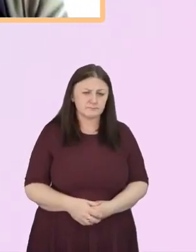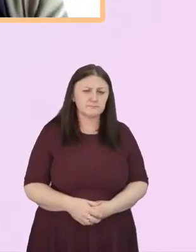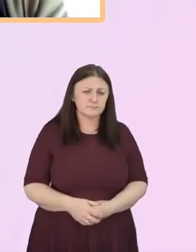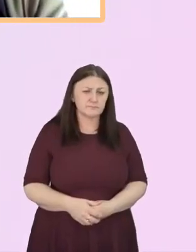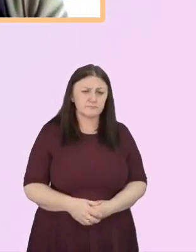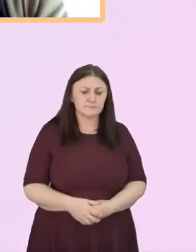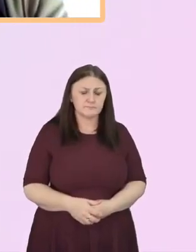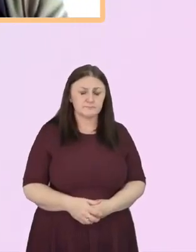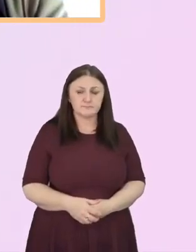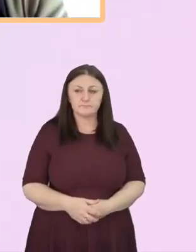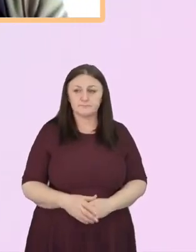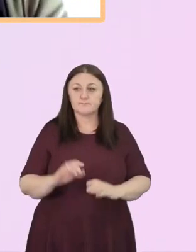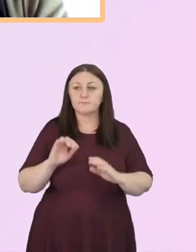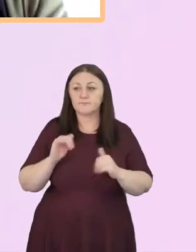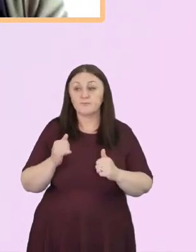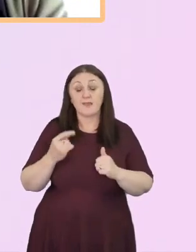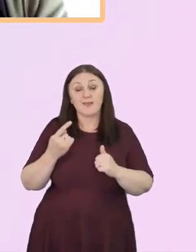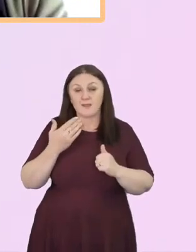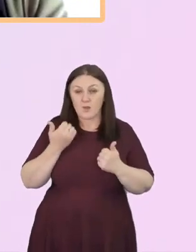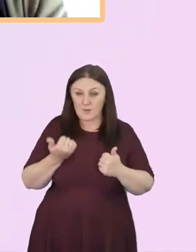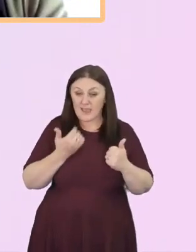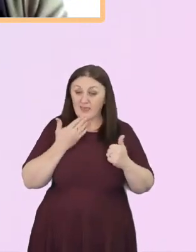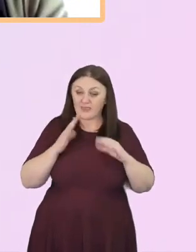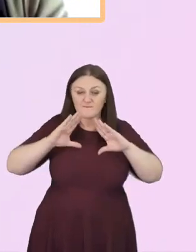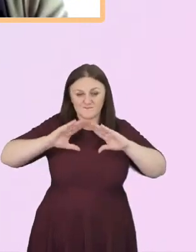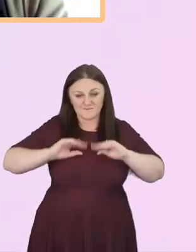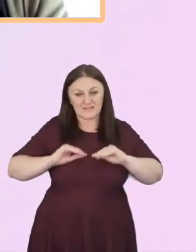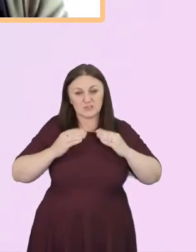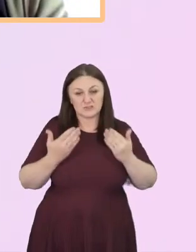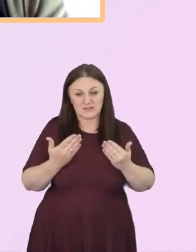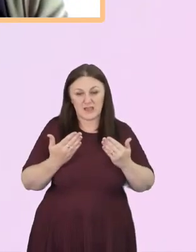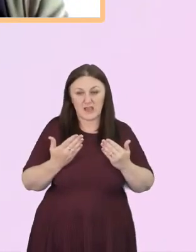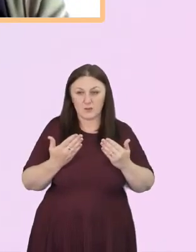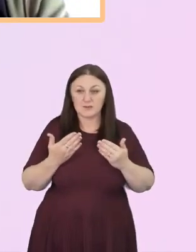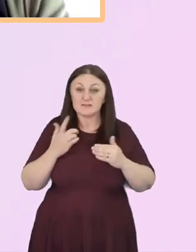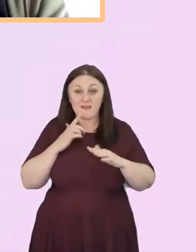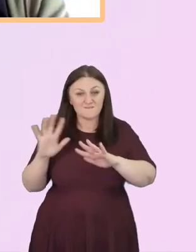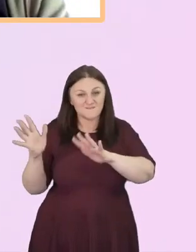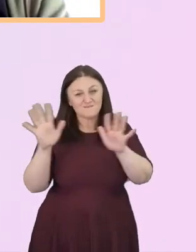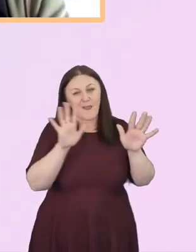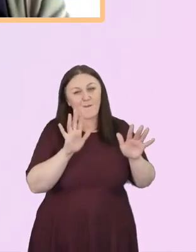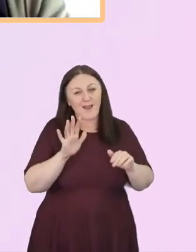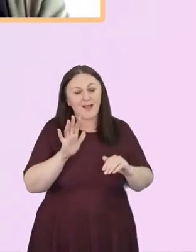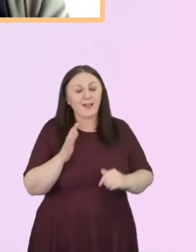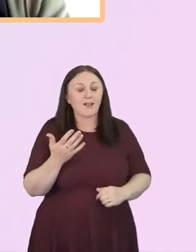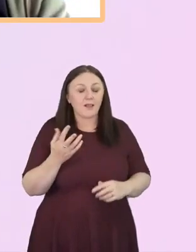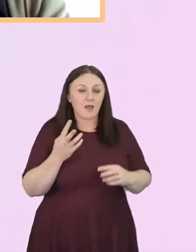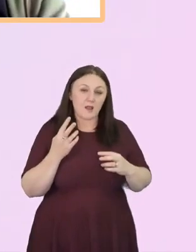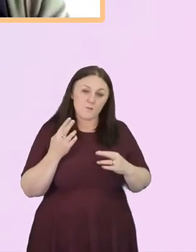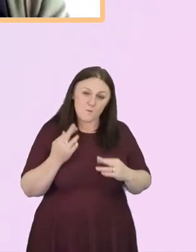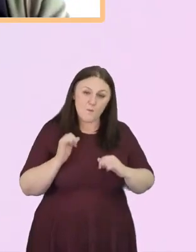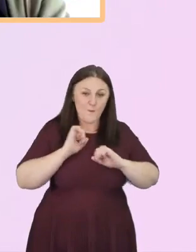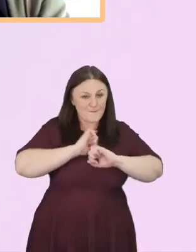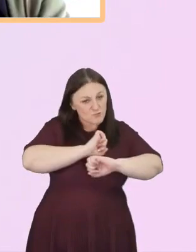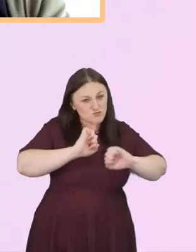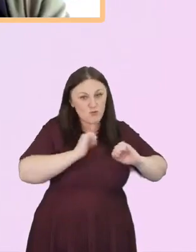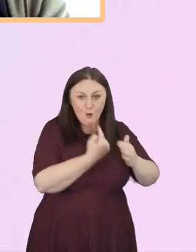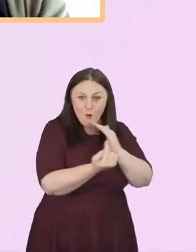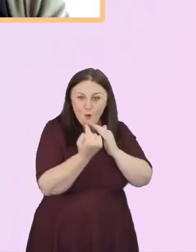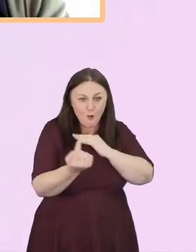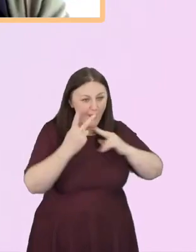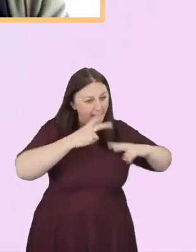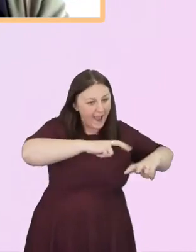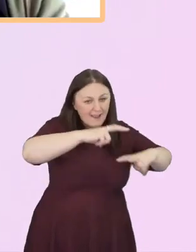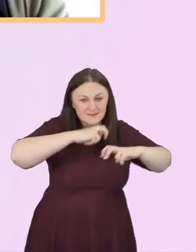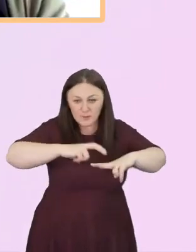OK, I think we'll close there now. Let's say a fond farewell and we hope that your explorations as churches and as Christians